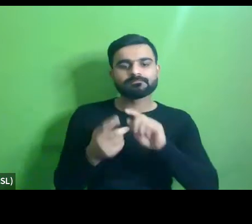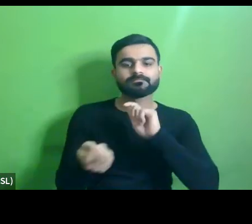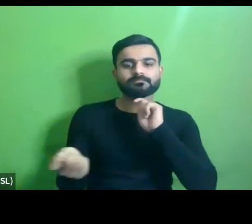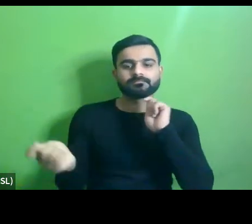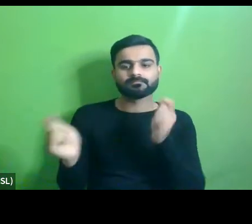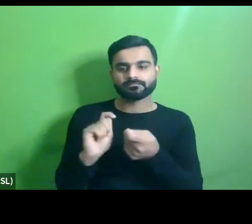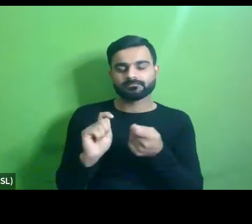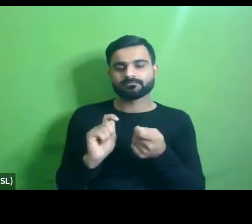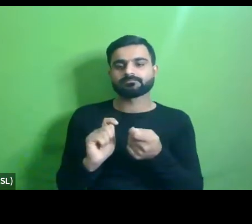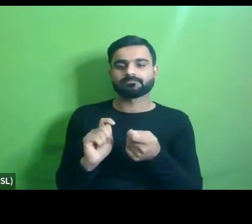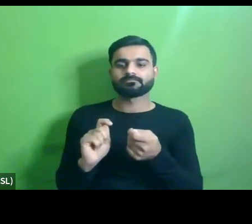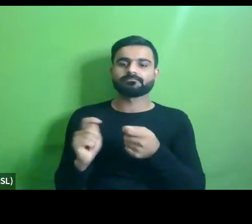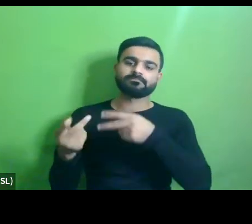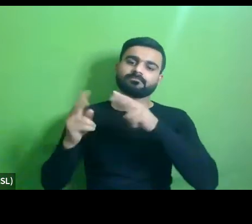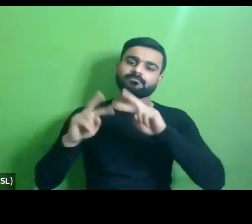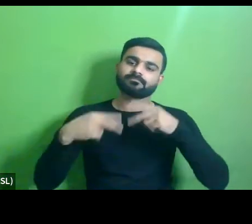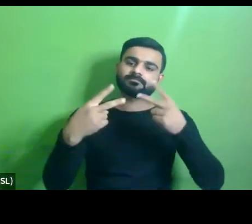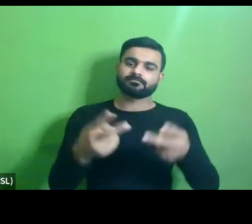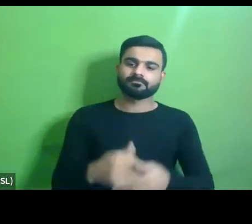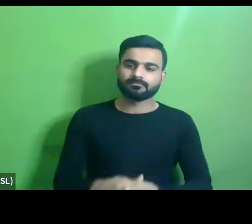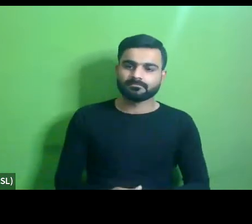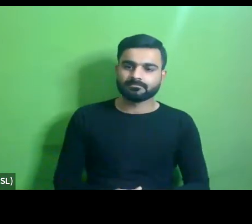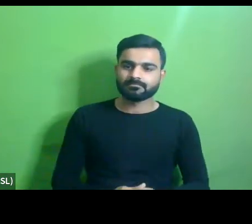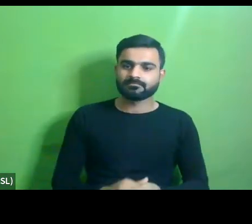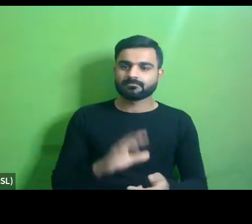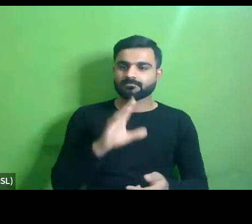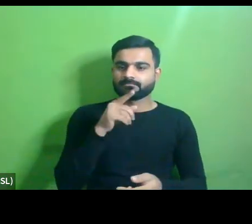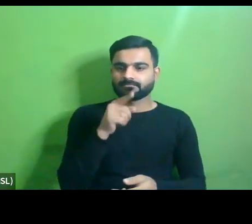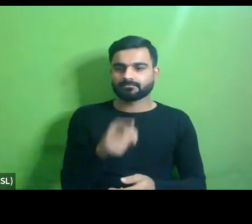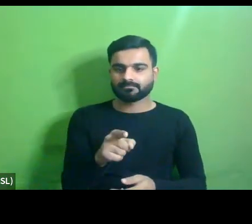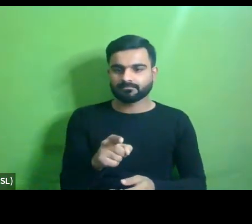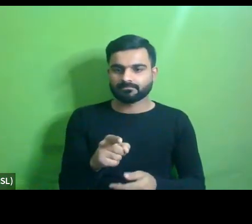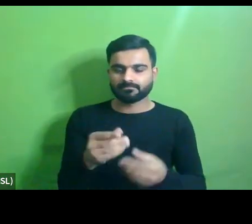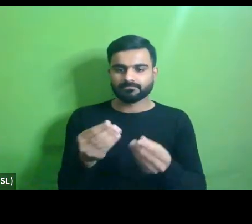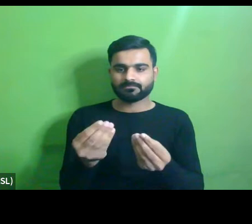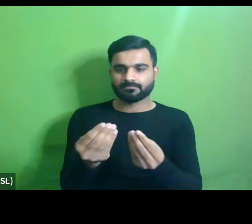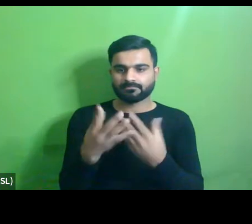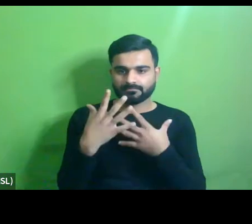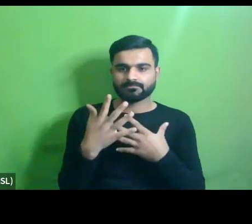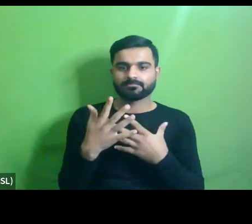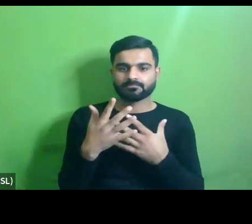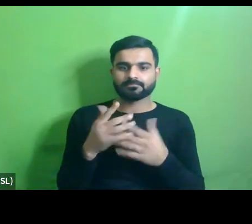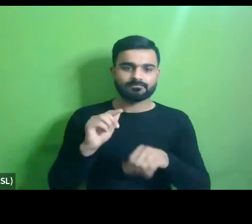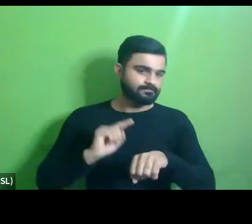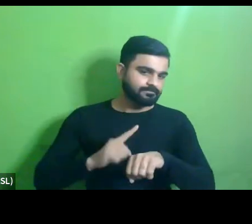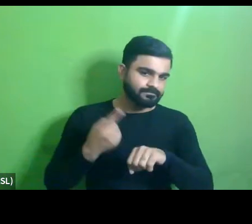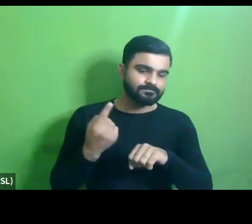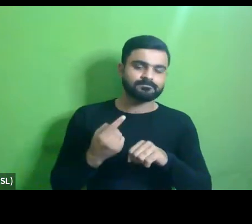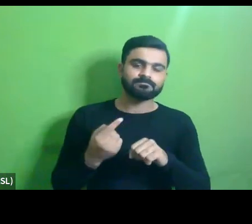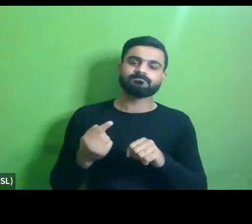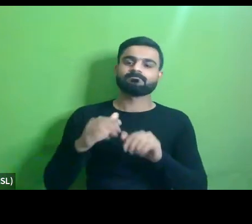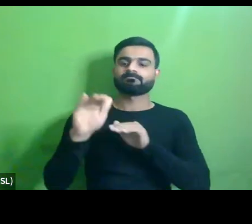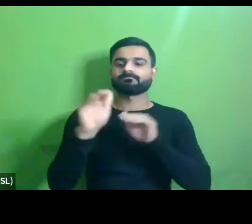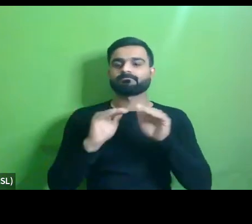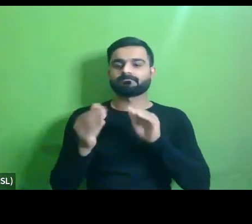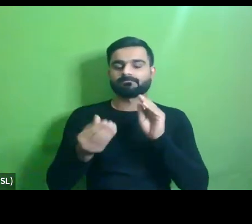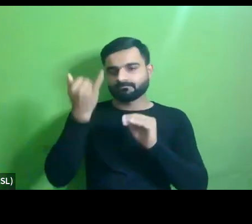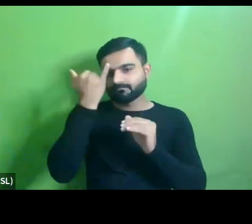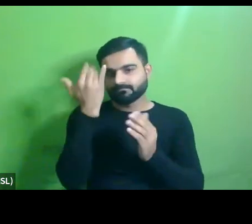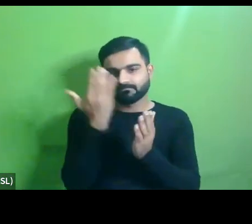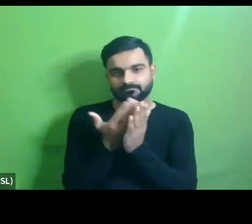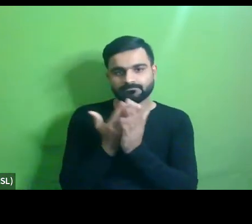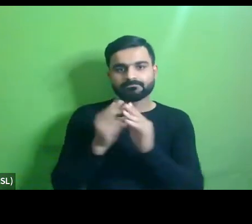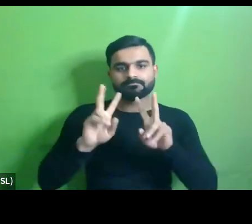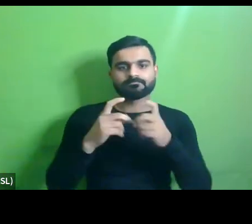deliberated upon more this actually um gives up gives us the opportunity to call upon more ideas for